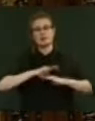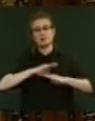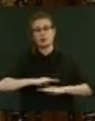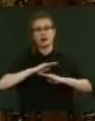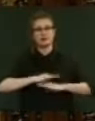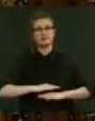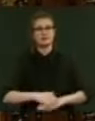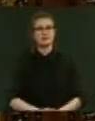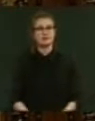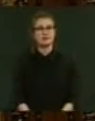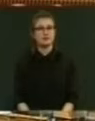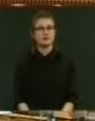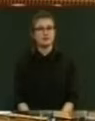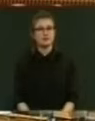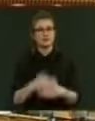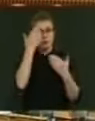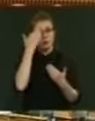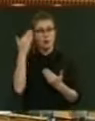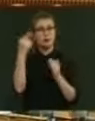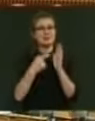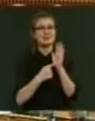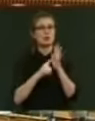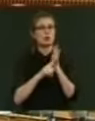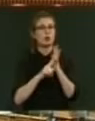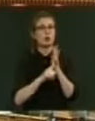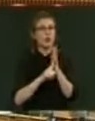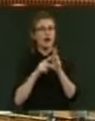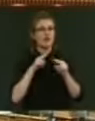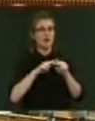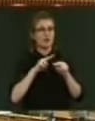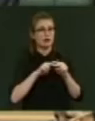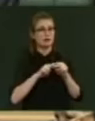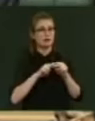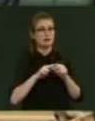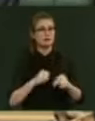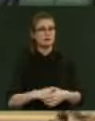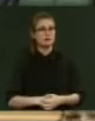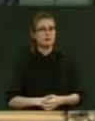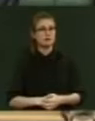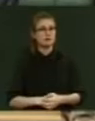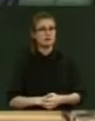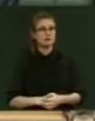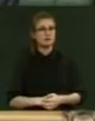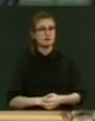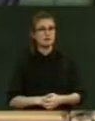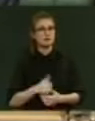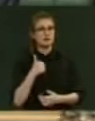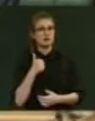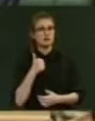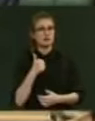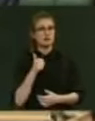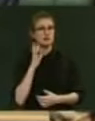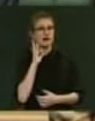The Honourable Te Uraraa Flavo. Tēnā koe Mr Speaker. Kia ora tātou katoa. Ka mihi rā. Kia tātou e hui nei